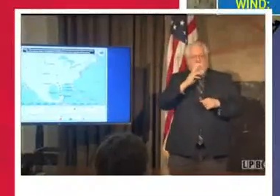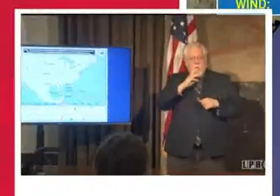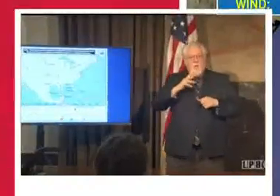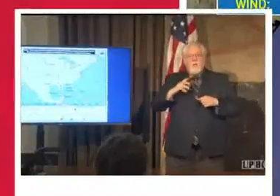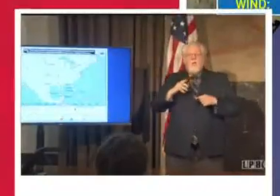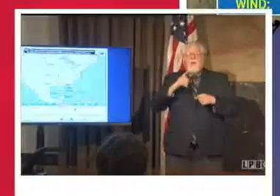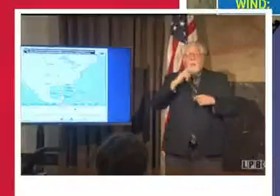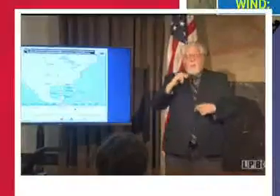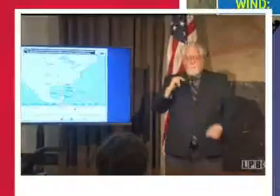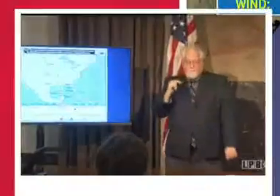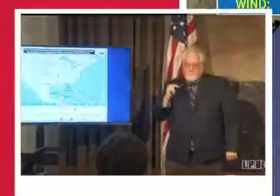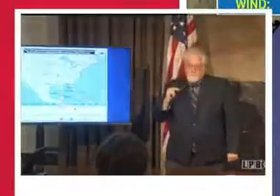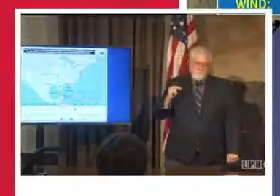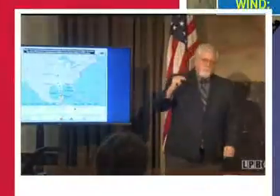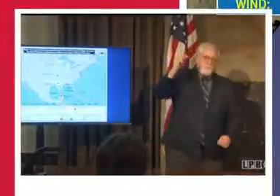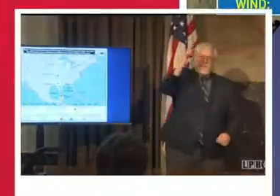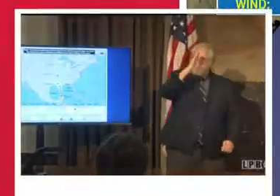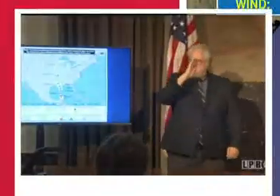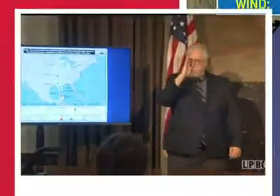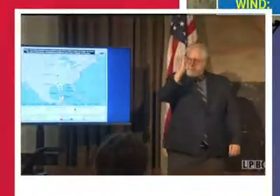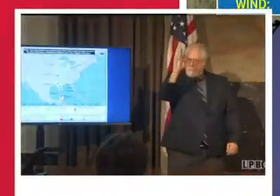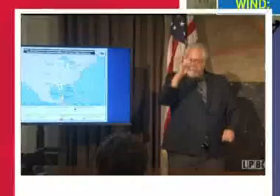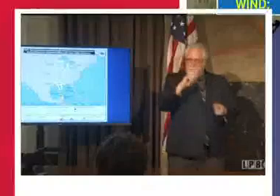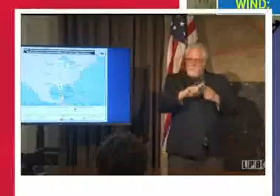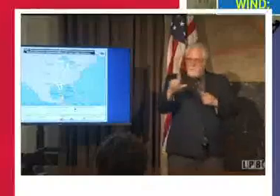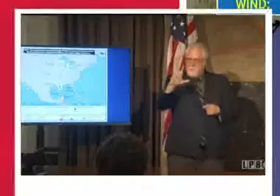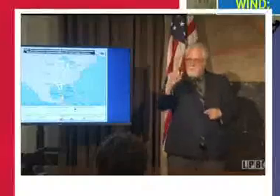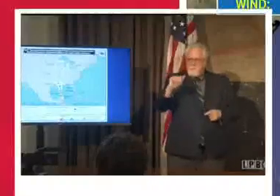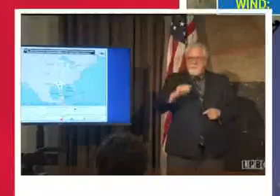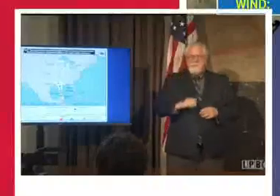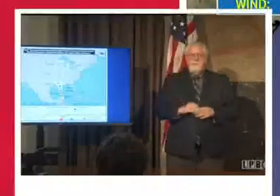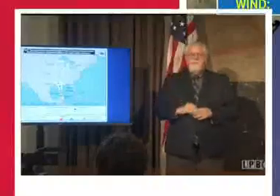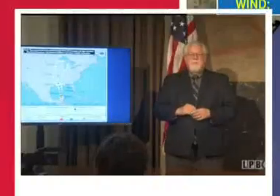due north on a straight line for Louisiana.